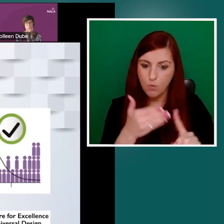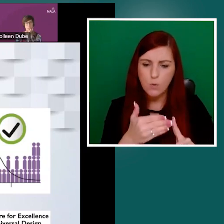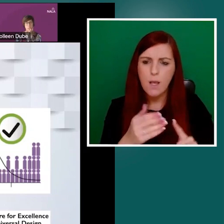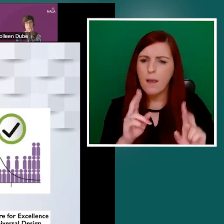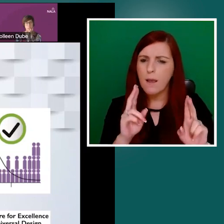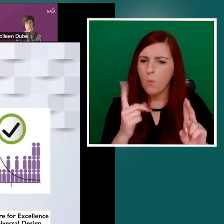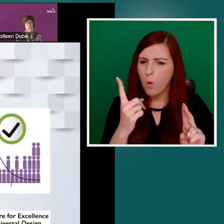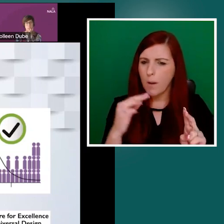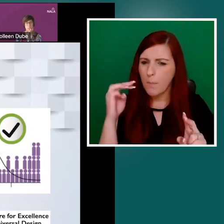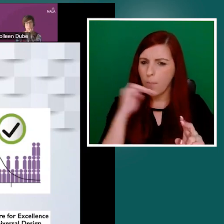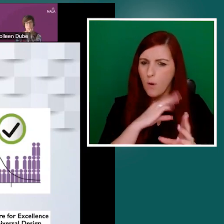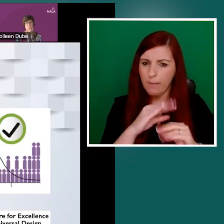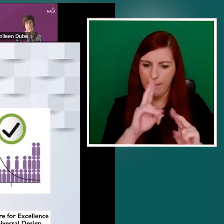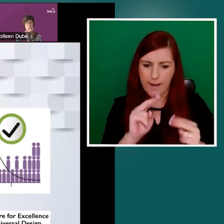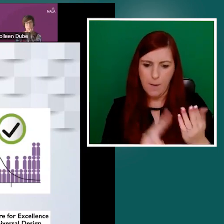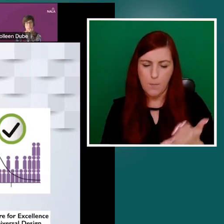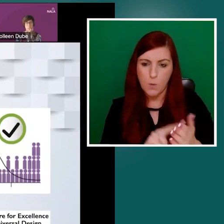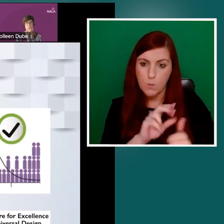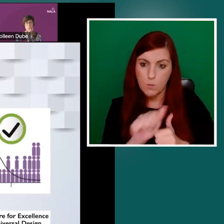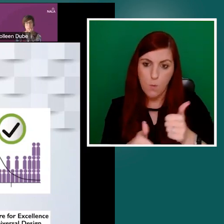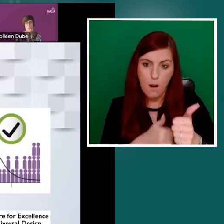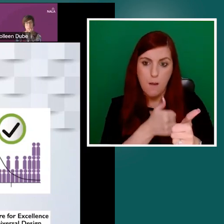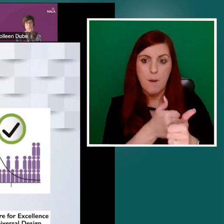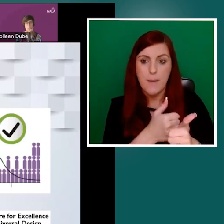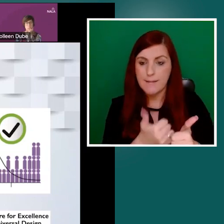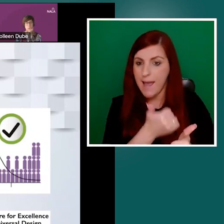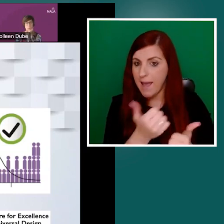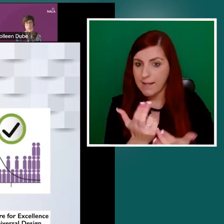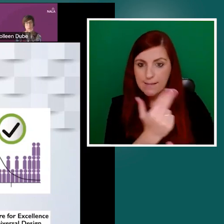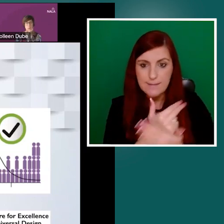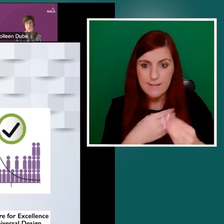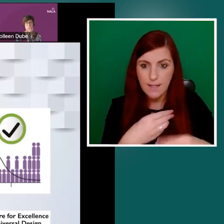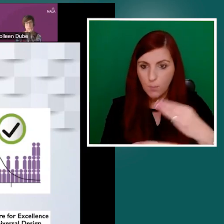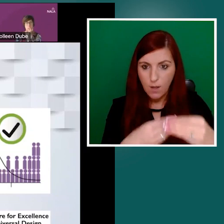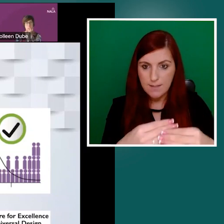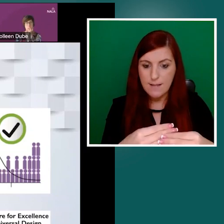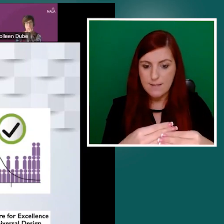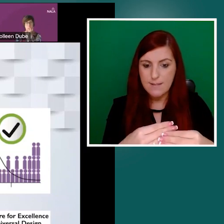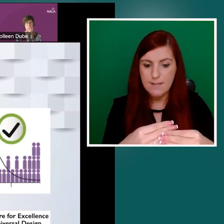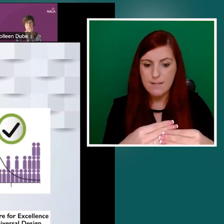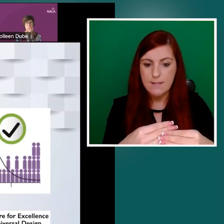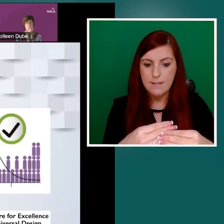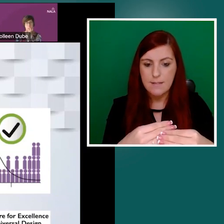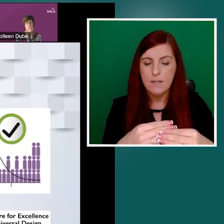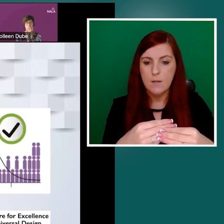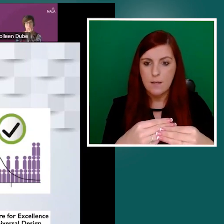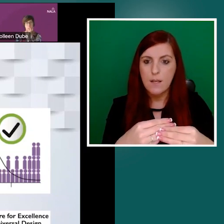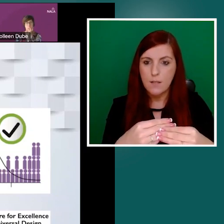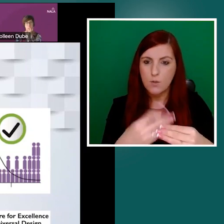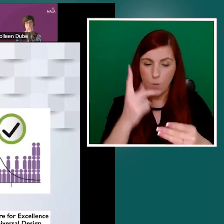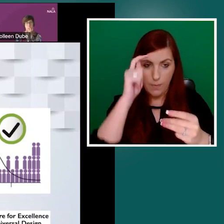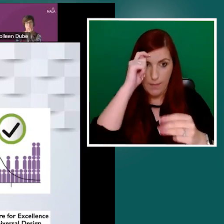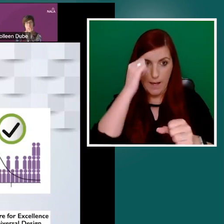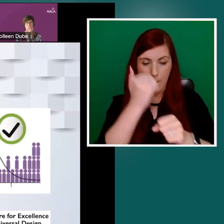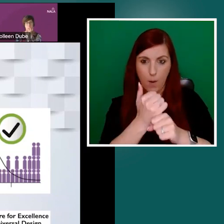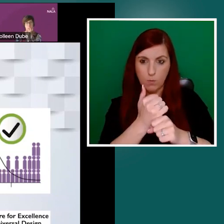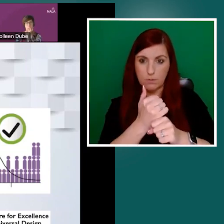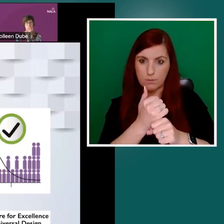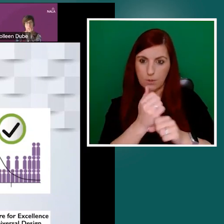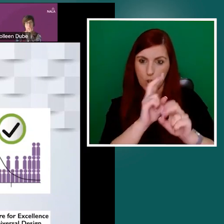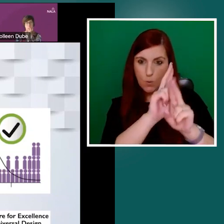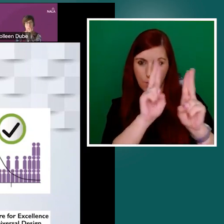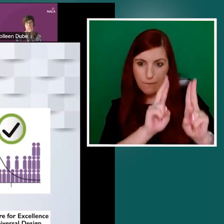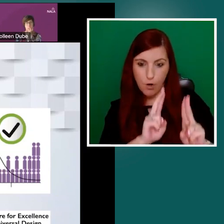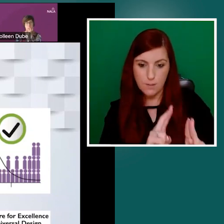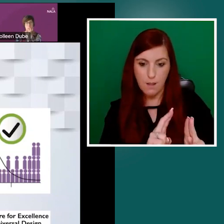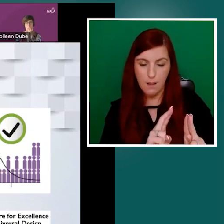is to consider this approach is key to universal design. The images shown on this slide